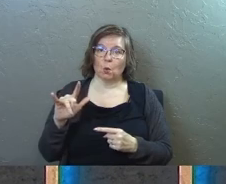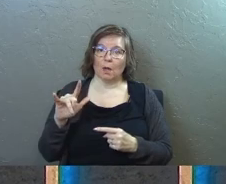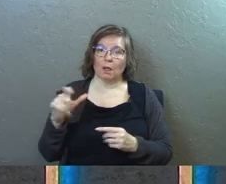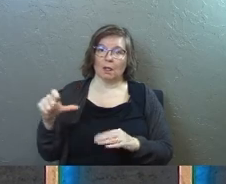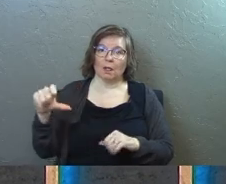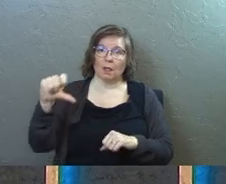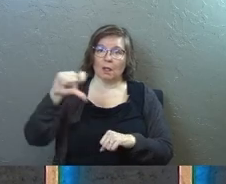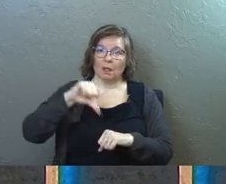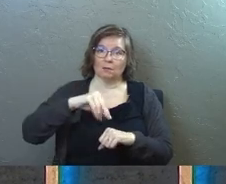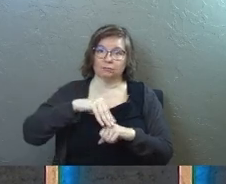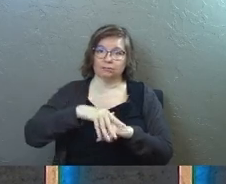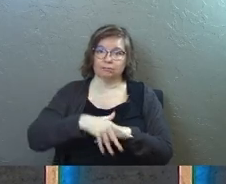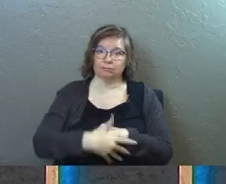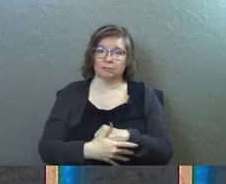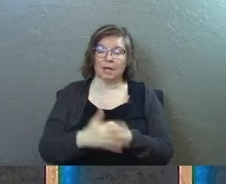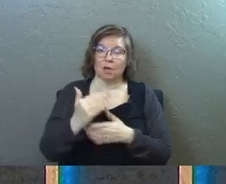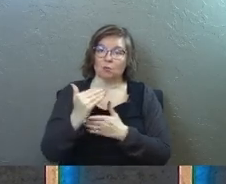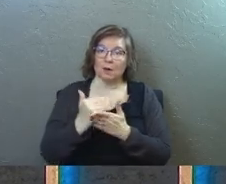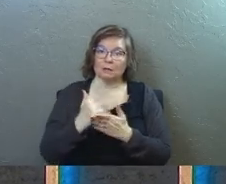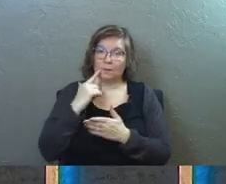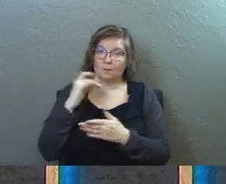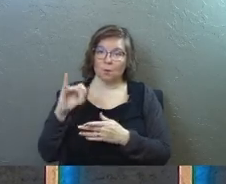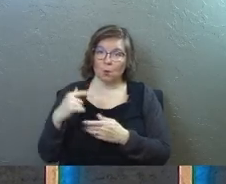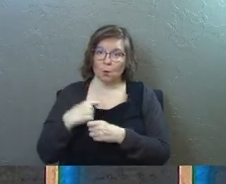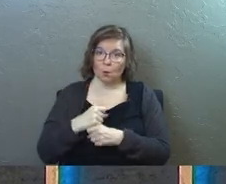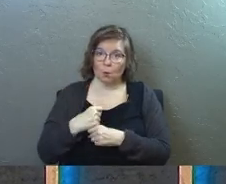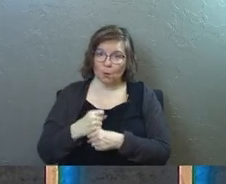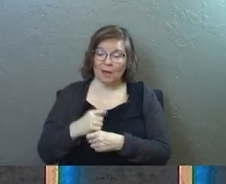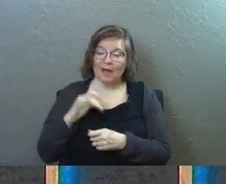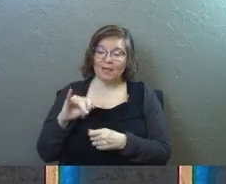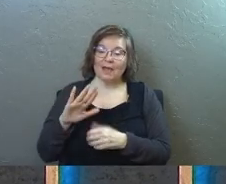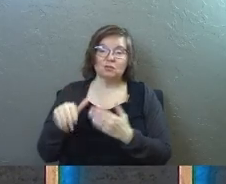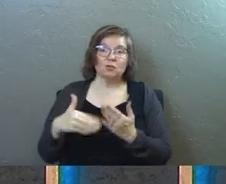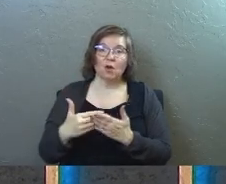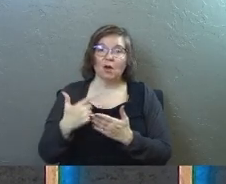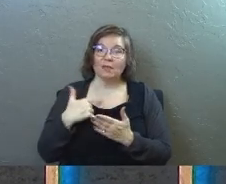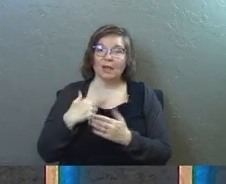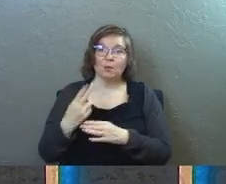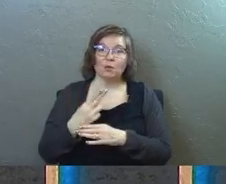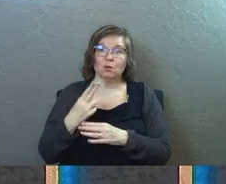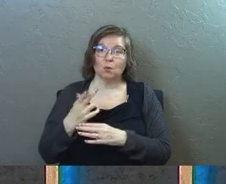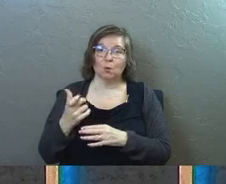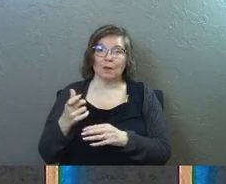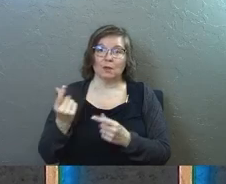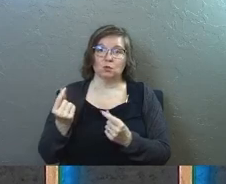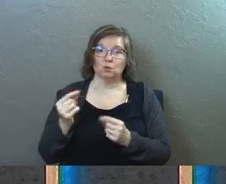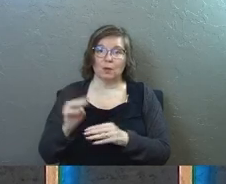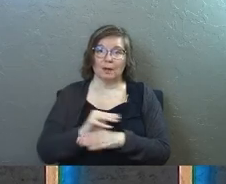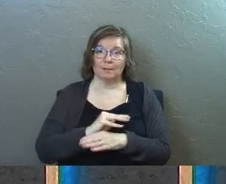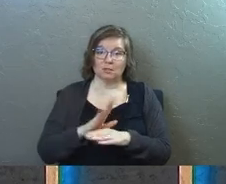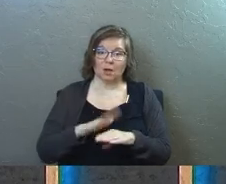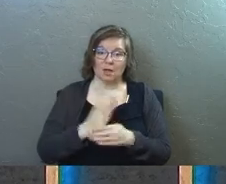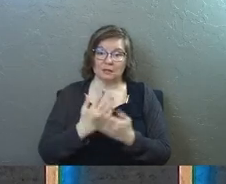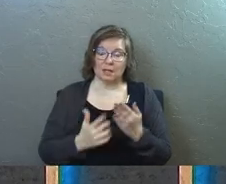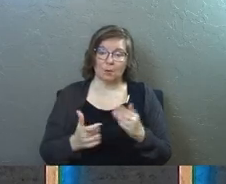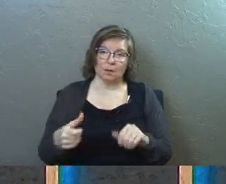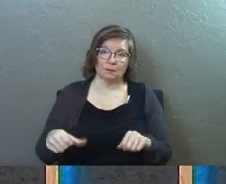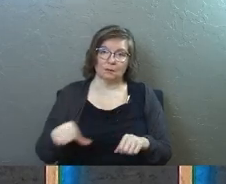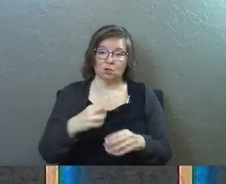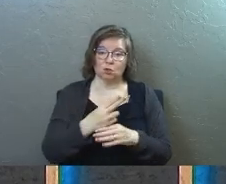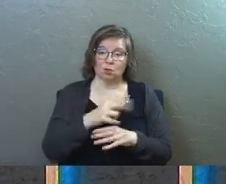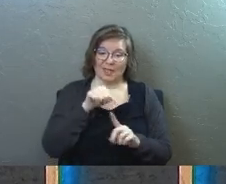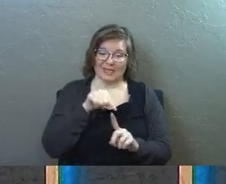a special recipe for the oil and that's all they would ever use when they were doing ministry on somebody